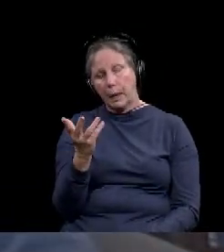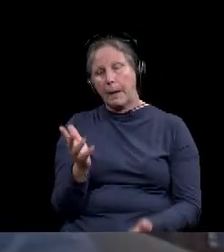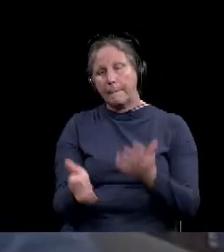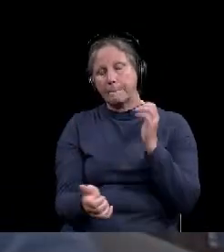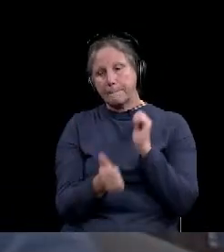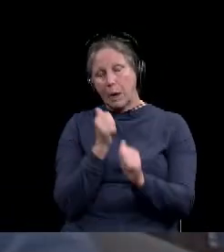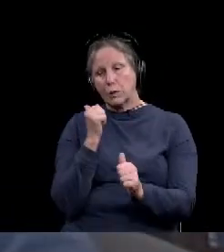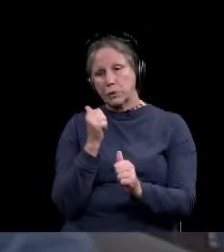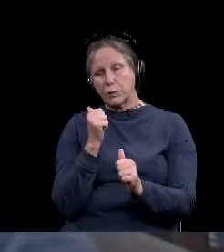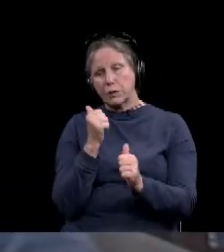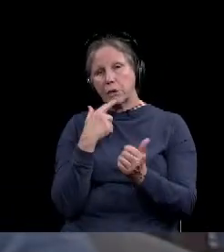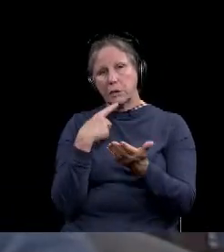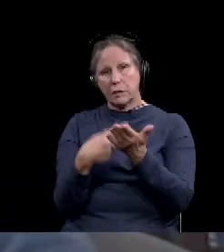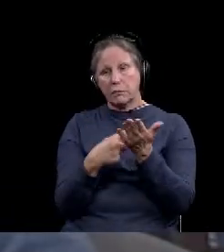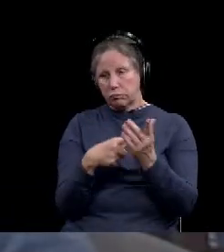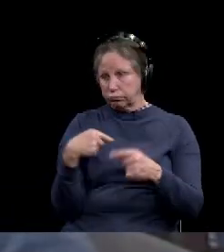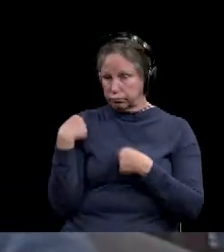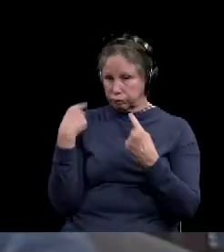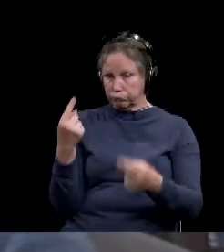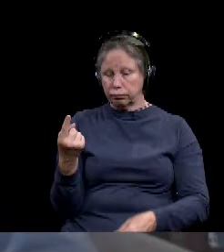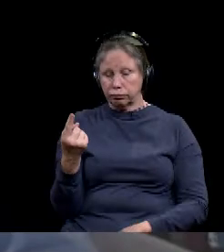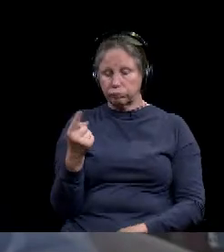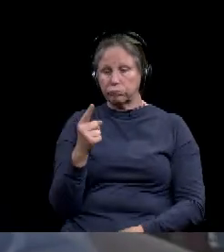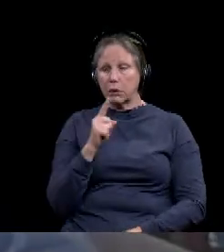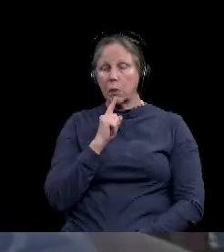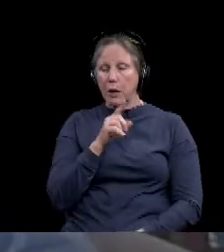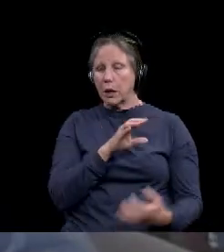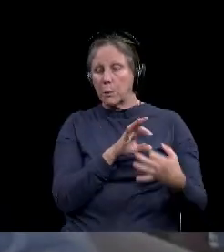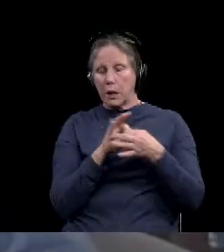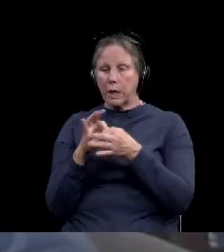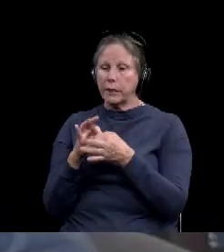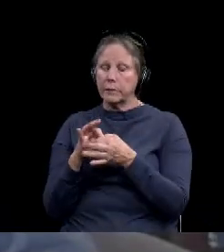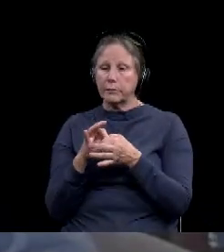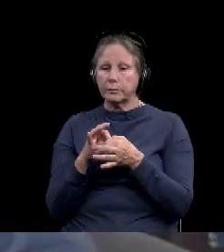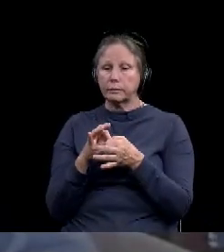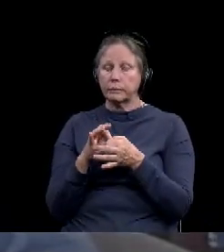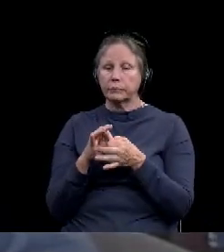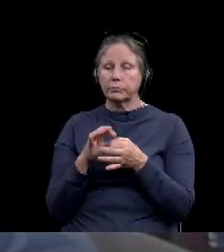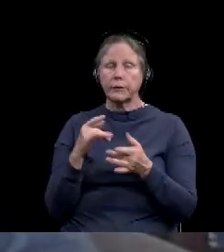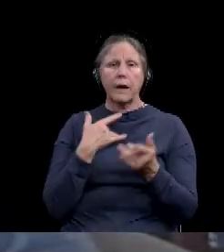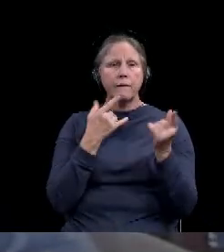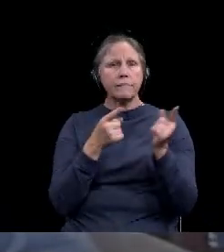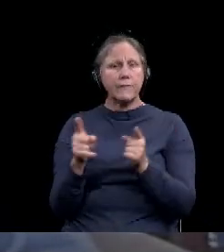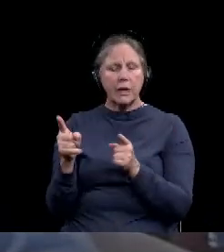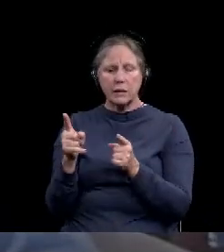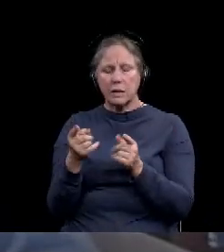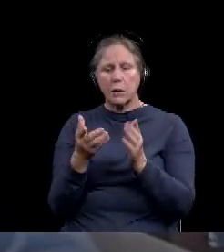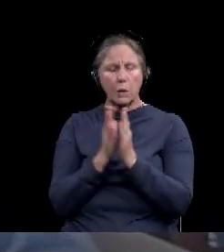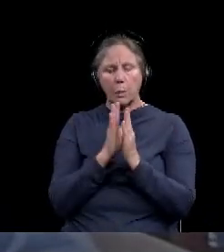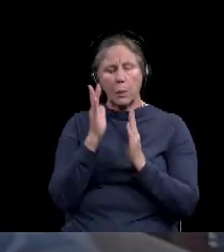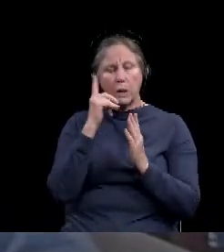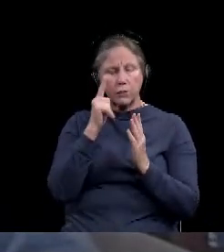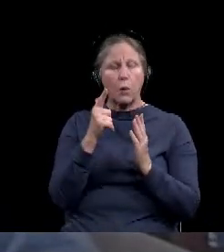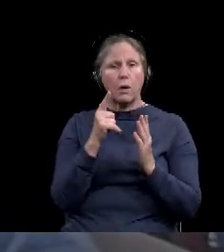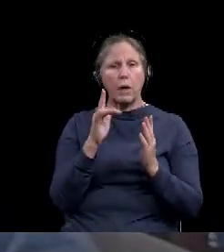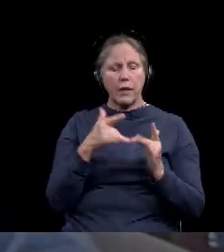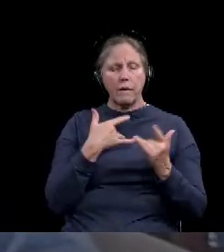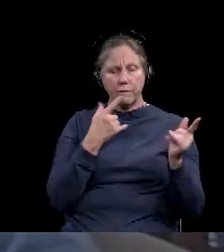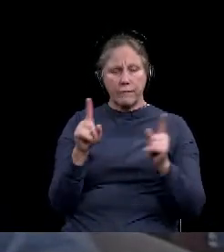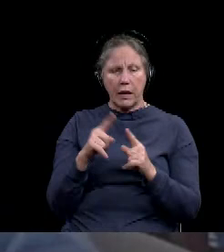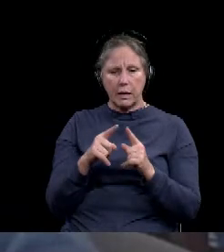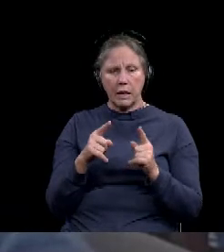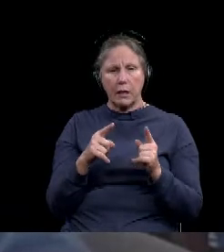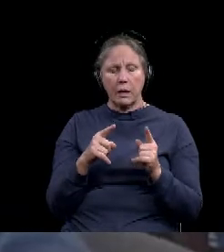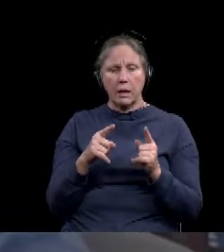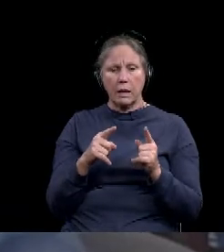the conversations we've had actually were, uh, events or, uh, requests for events that, uh, were not allowed